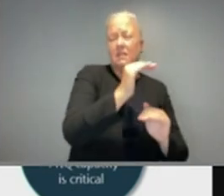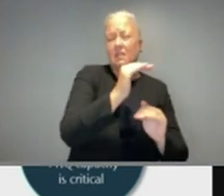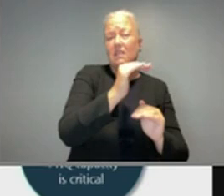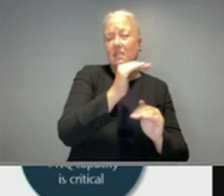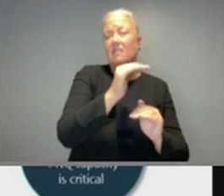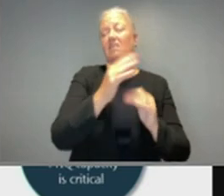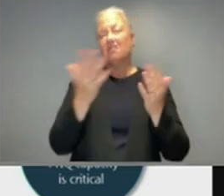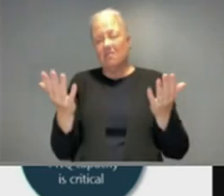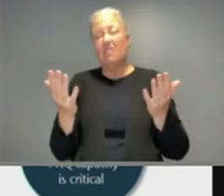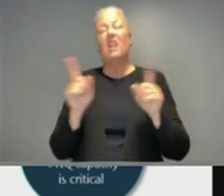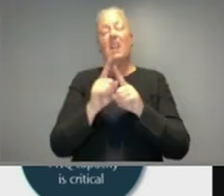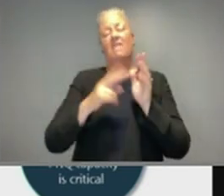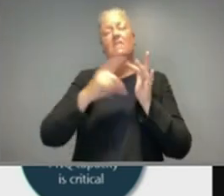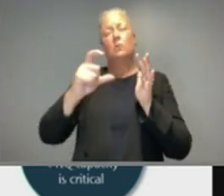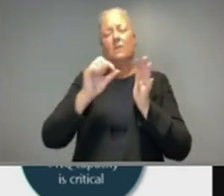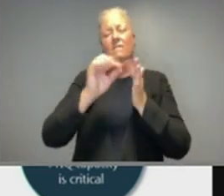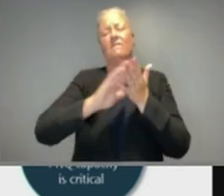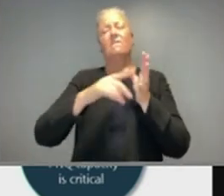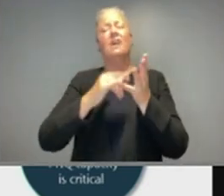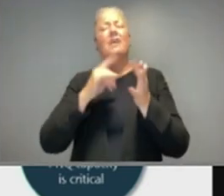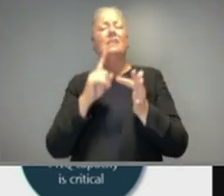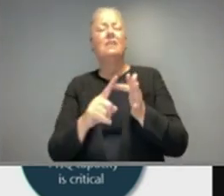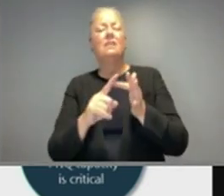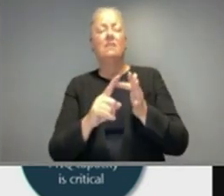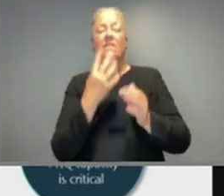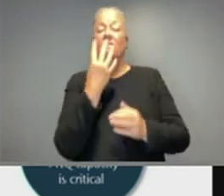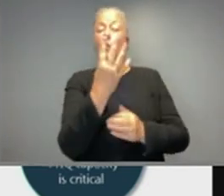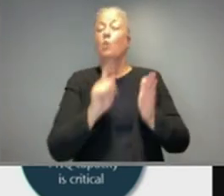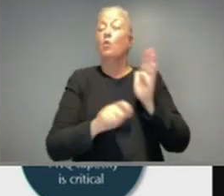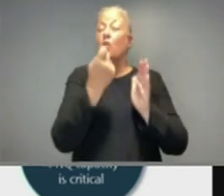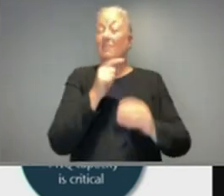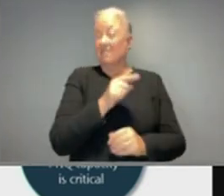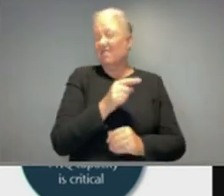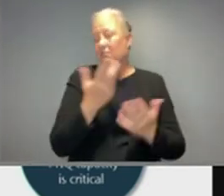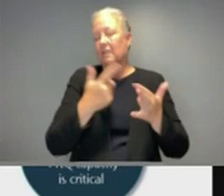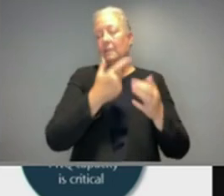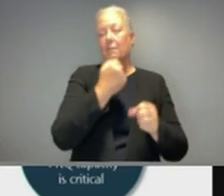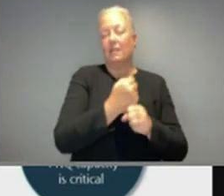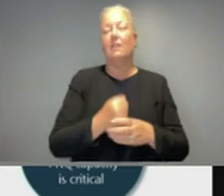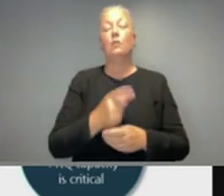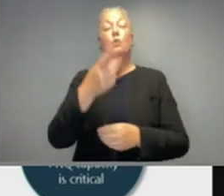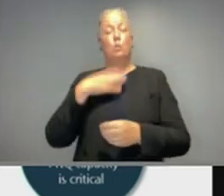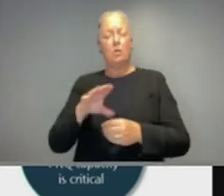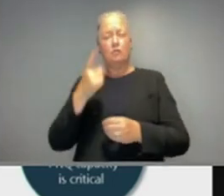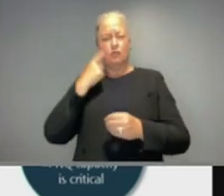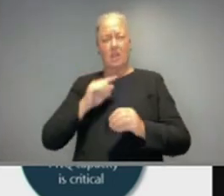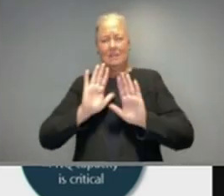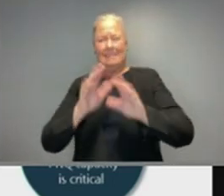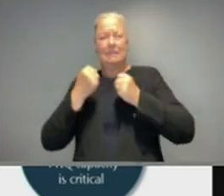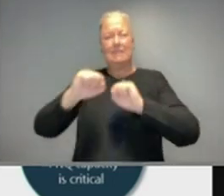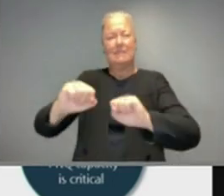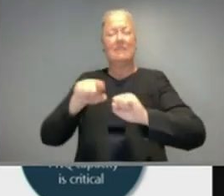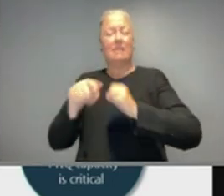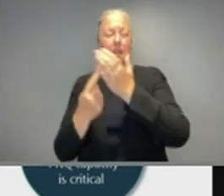phase four lockdown, back in wave two in 2020, would be needed to keep control or regain control of the situation. At